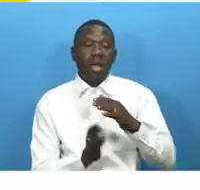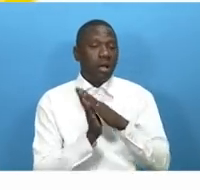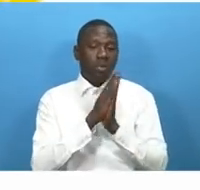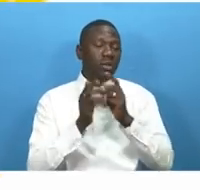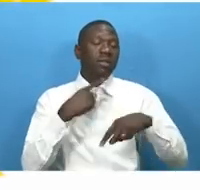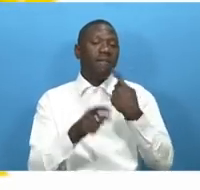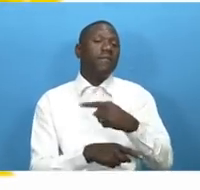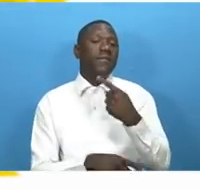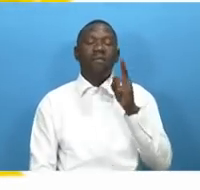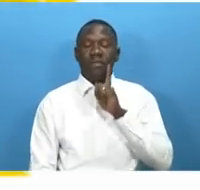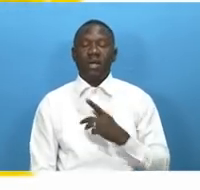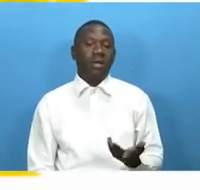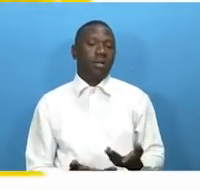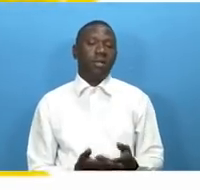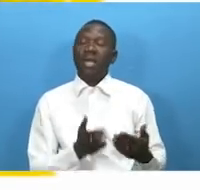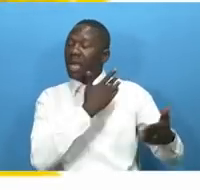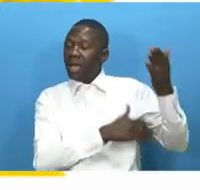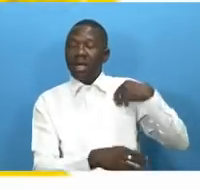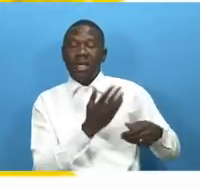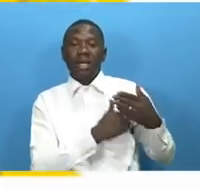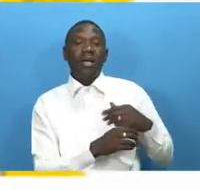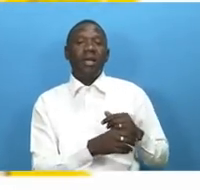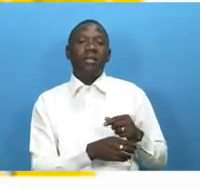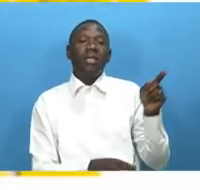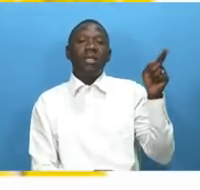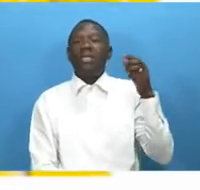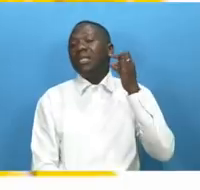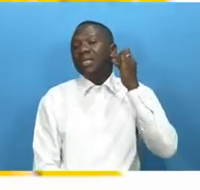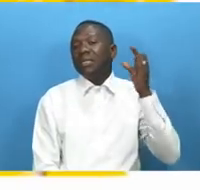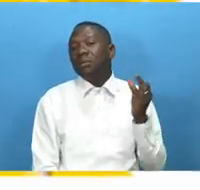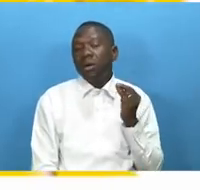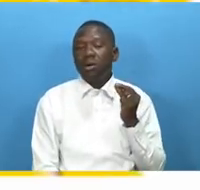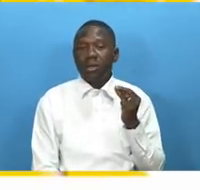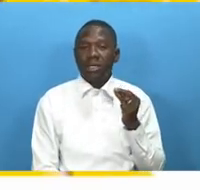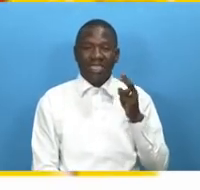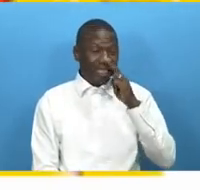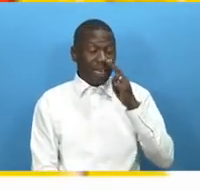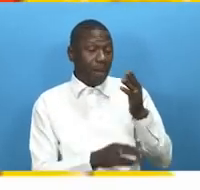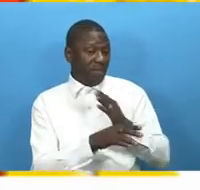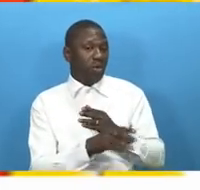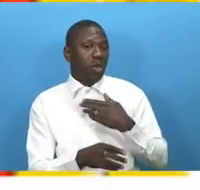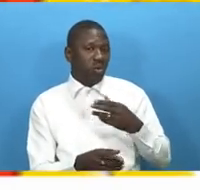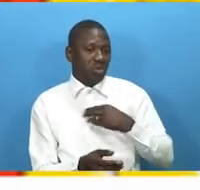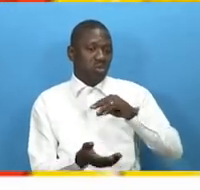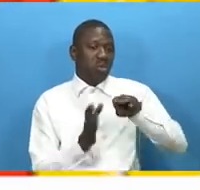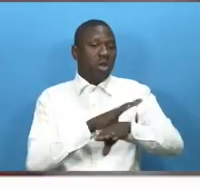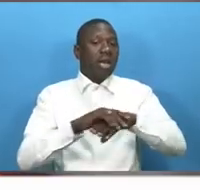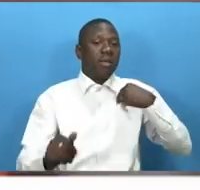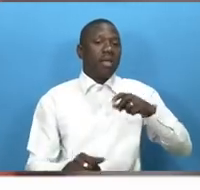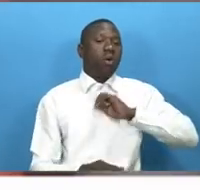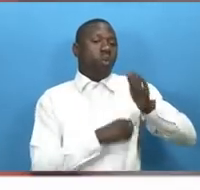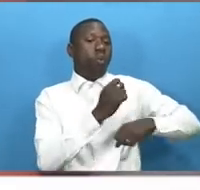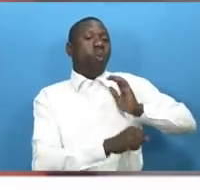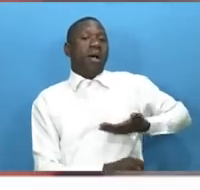Robert Mugabe tried the same formula for his wife, but failed and was kicked out of power by the military. An